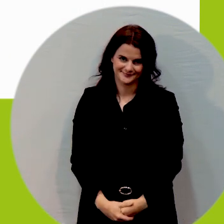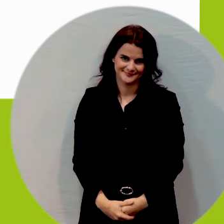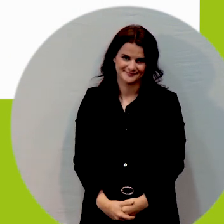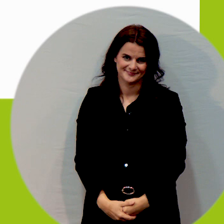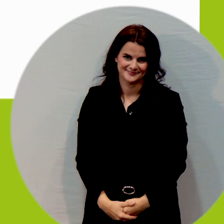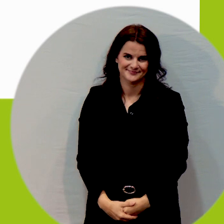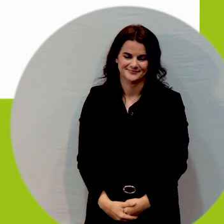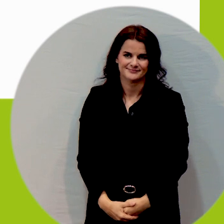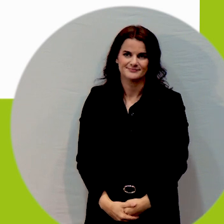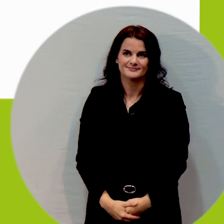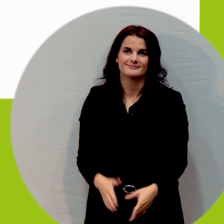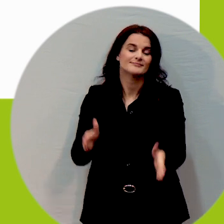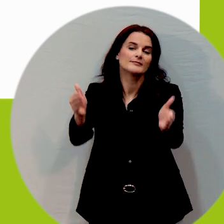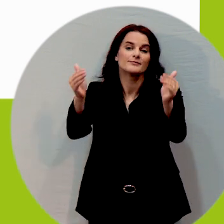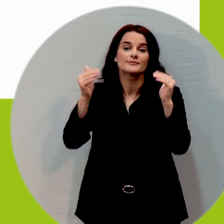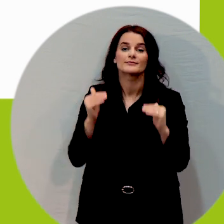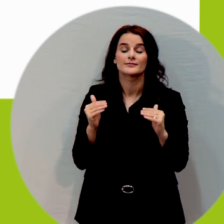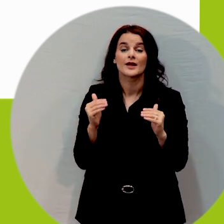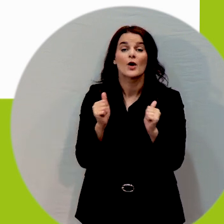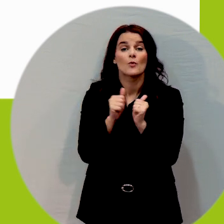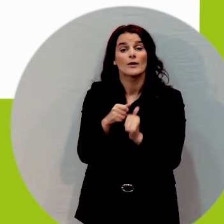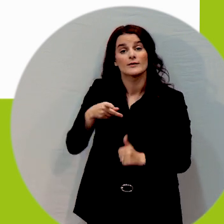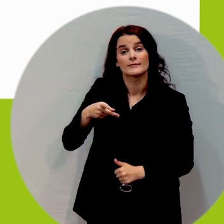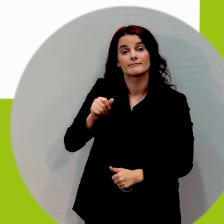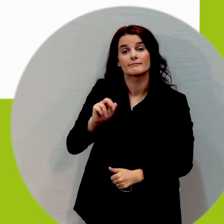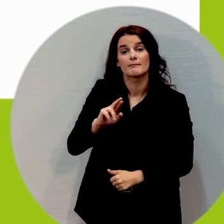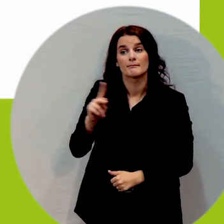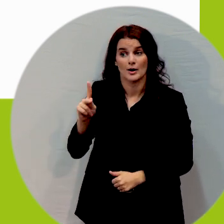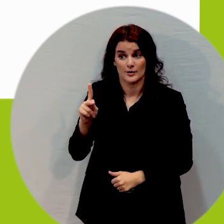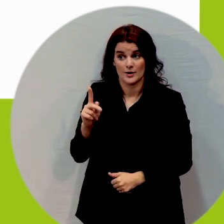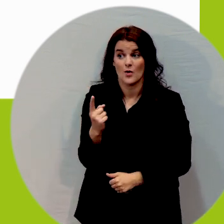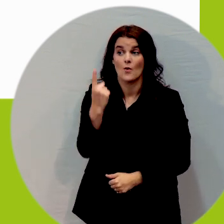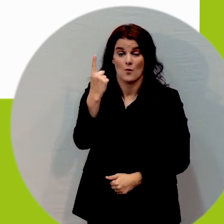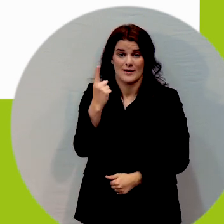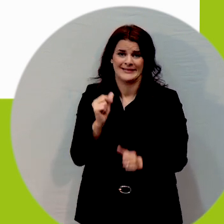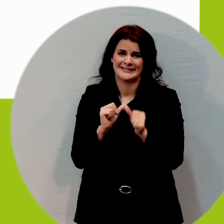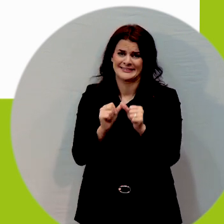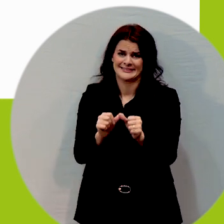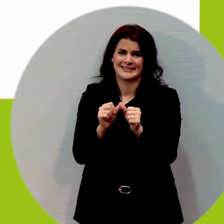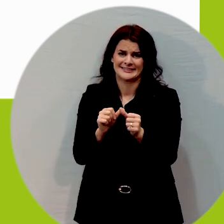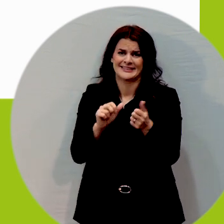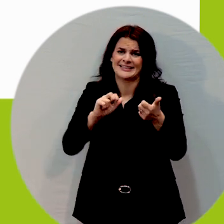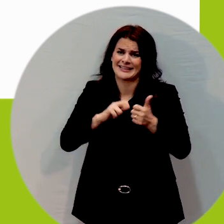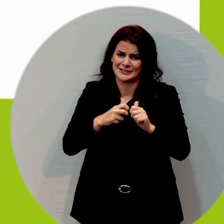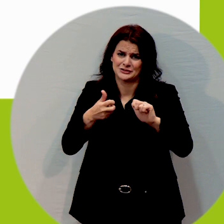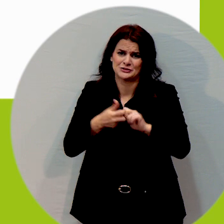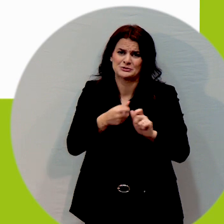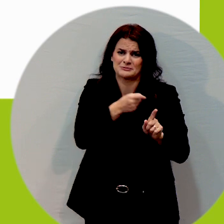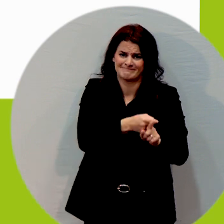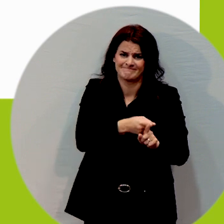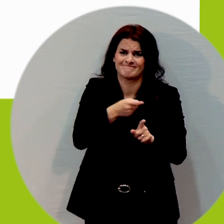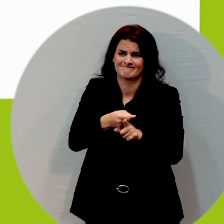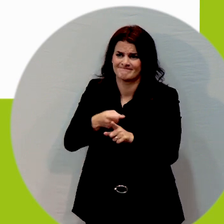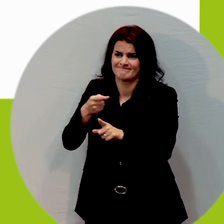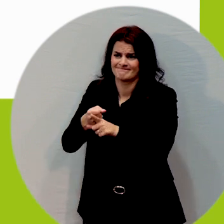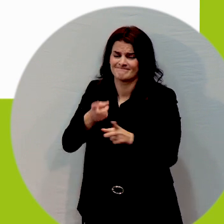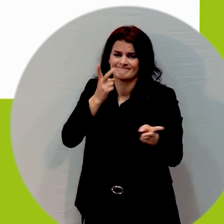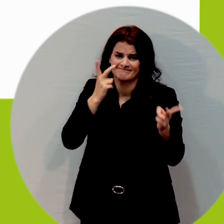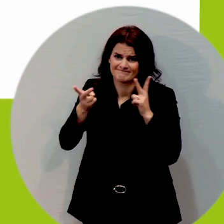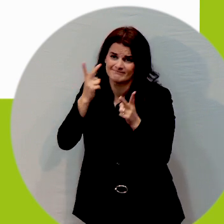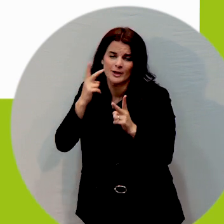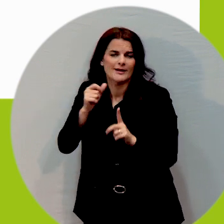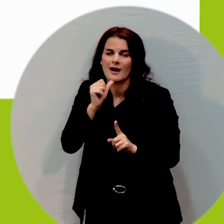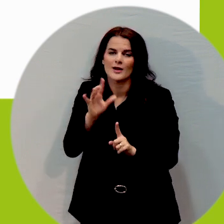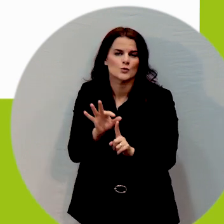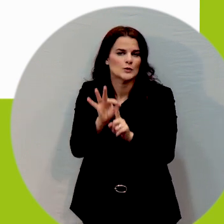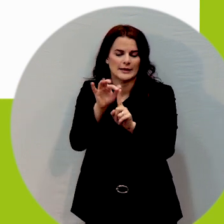with the park one of the consistent issues that we came across and it's not unique